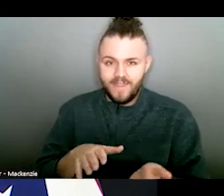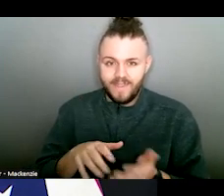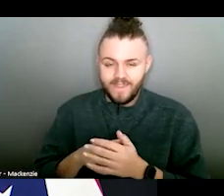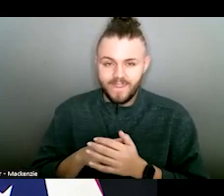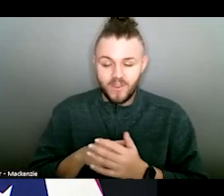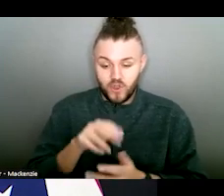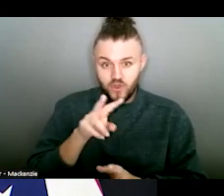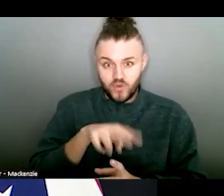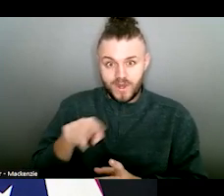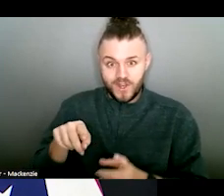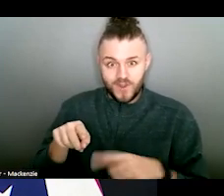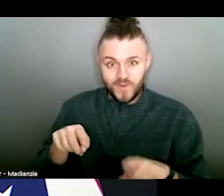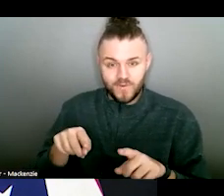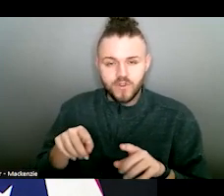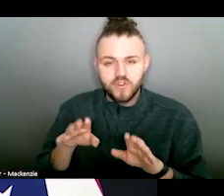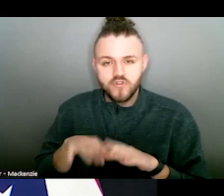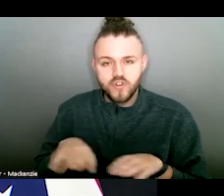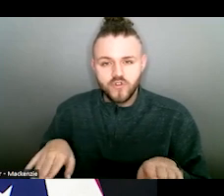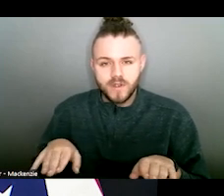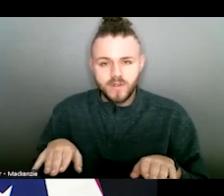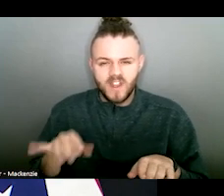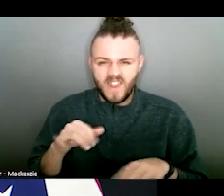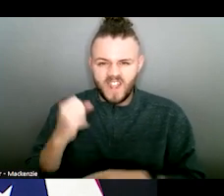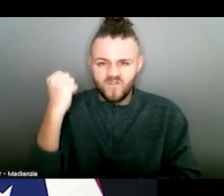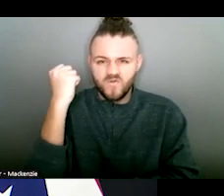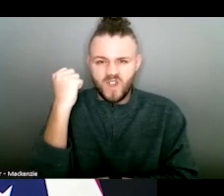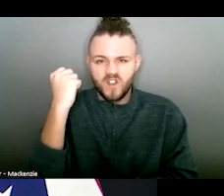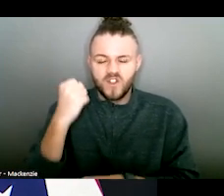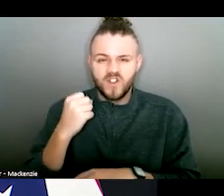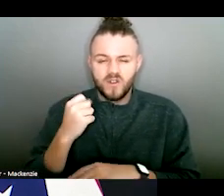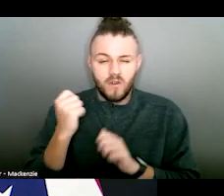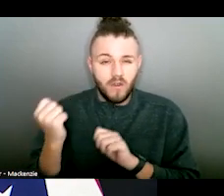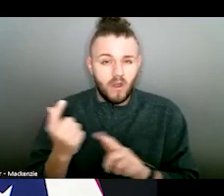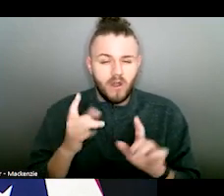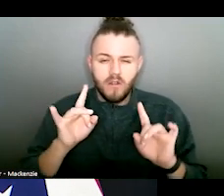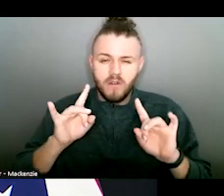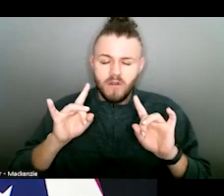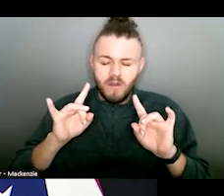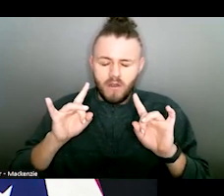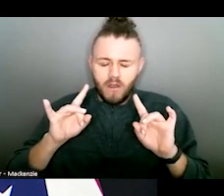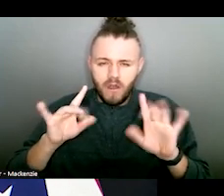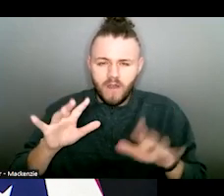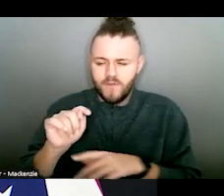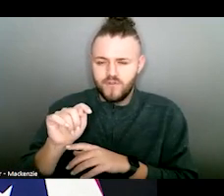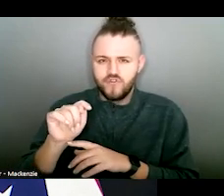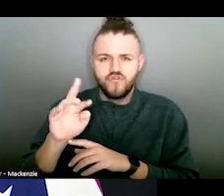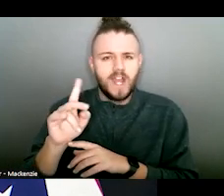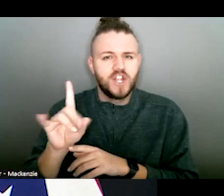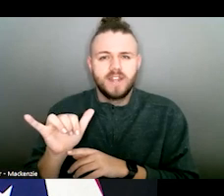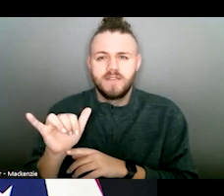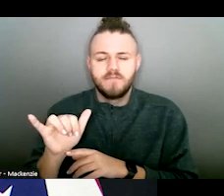Twenty-two of these were children, which was a record. All were terrible tragedies.